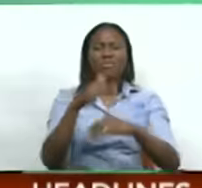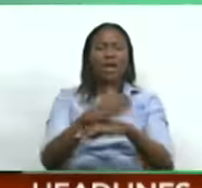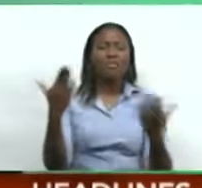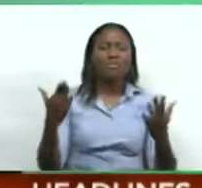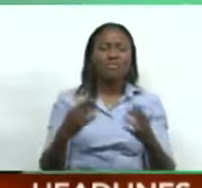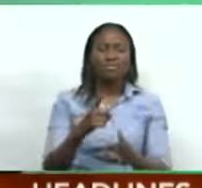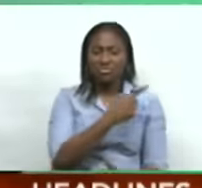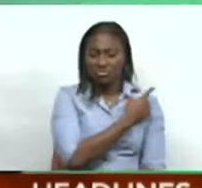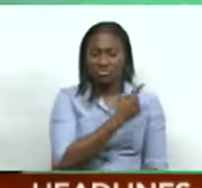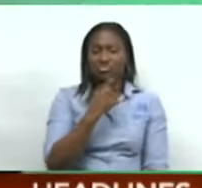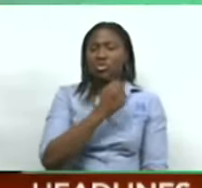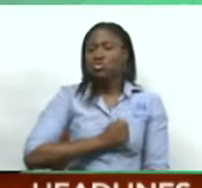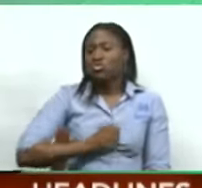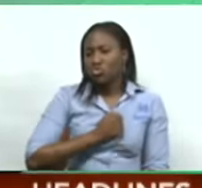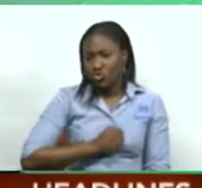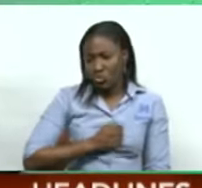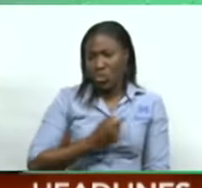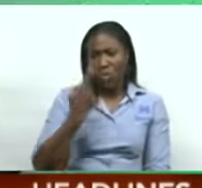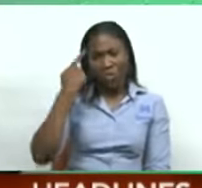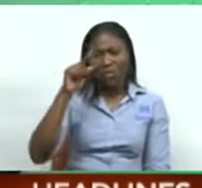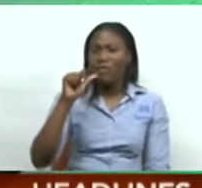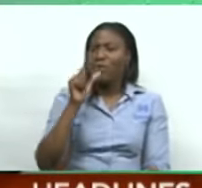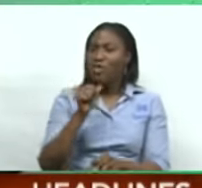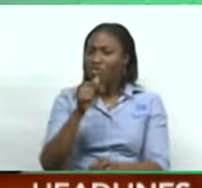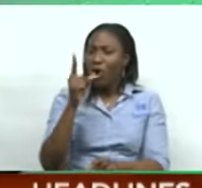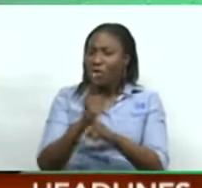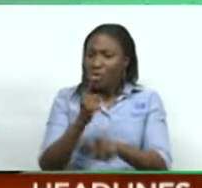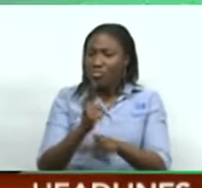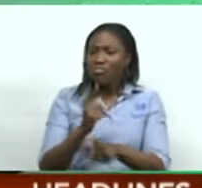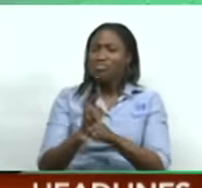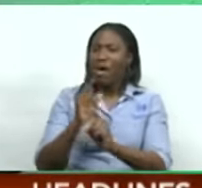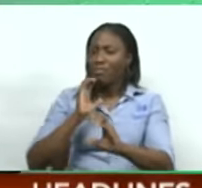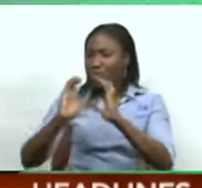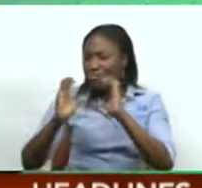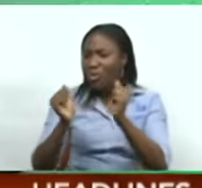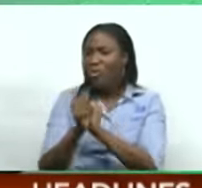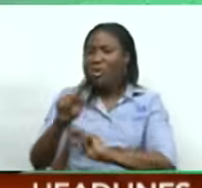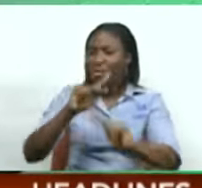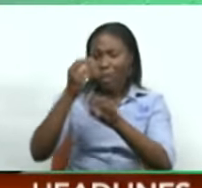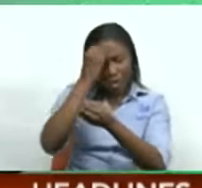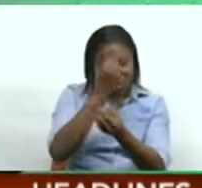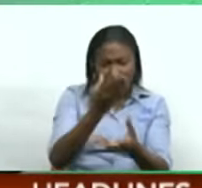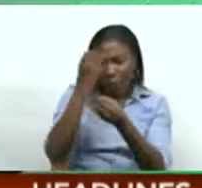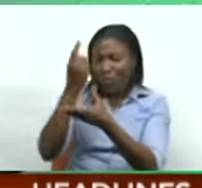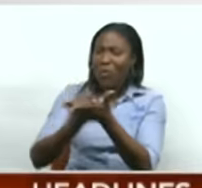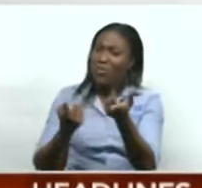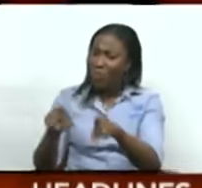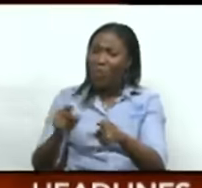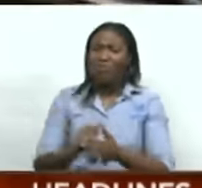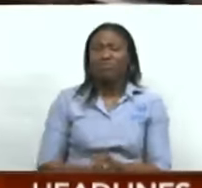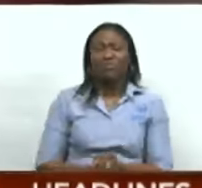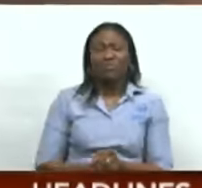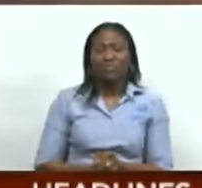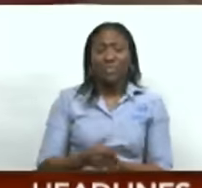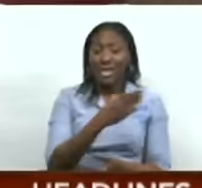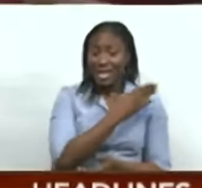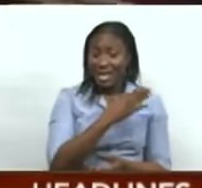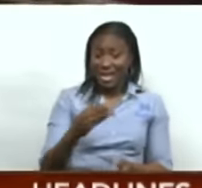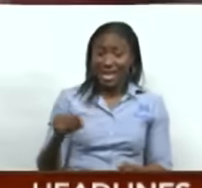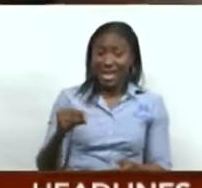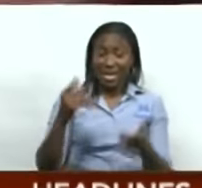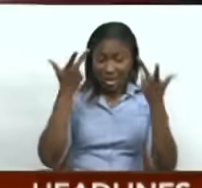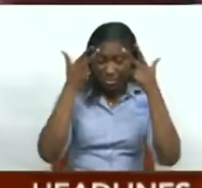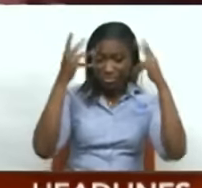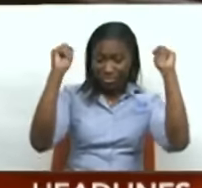apologizes to customers over a major cyber breach, admitting TSCT's communication could have been better. Hesitant to use